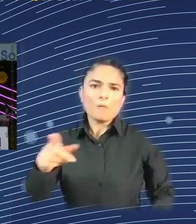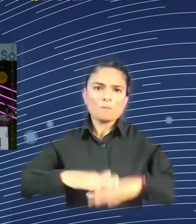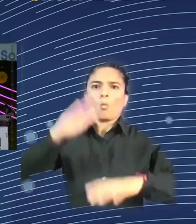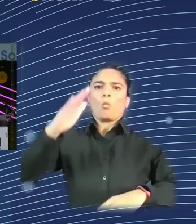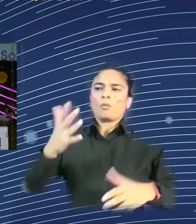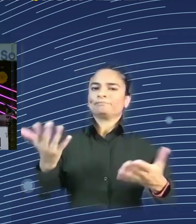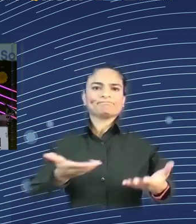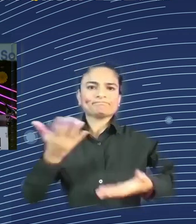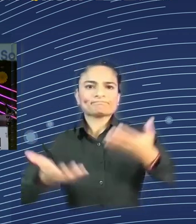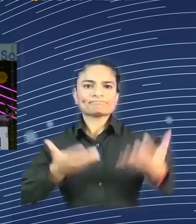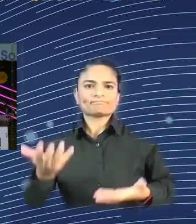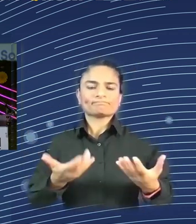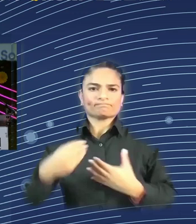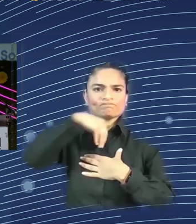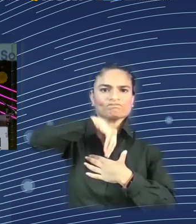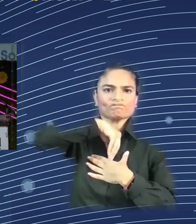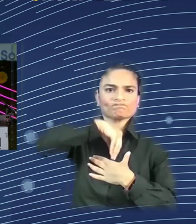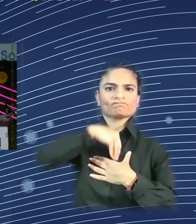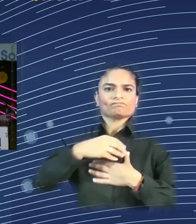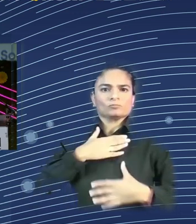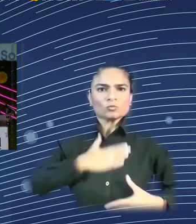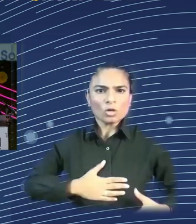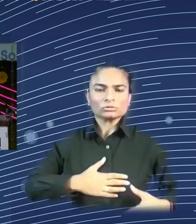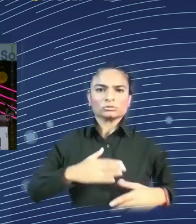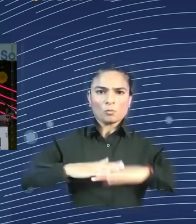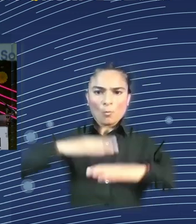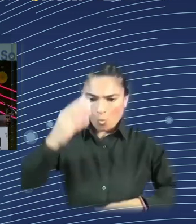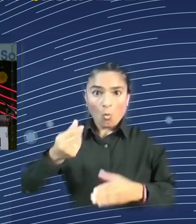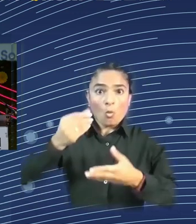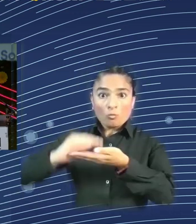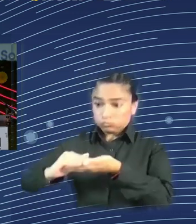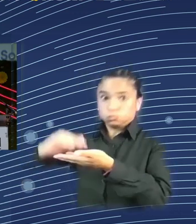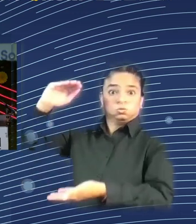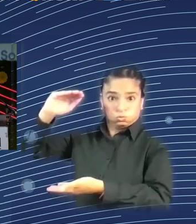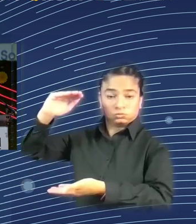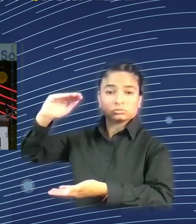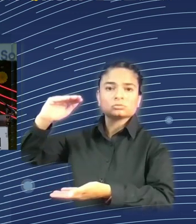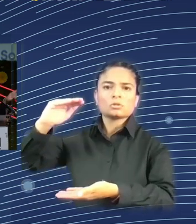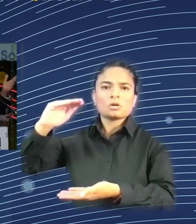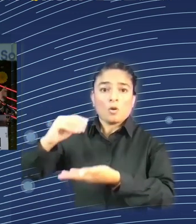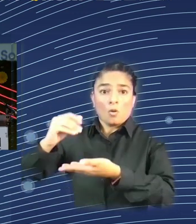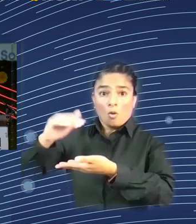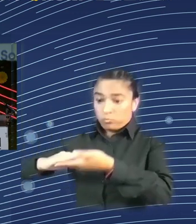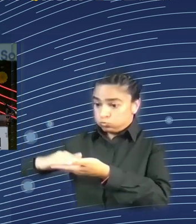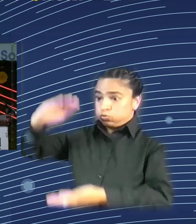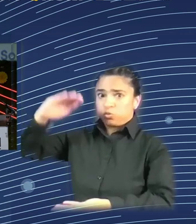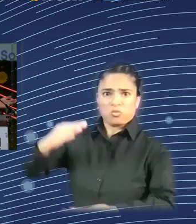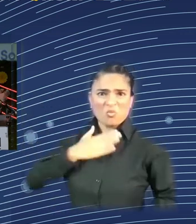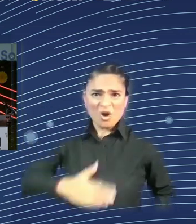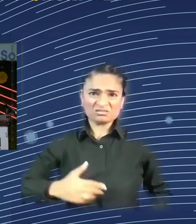on their own, driven by their own self-interest, to make it more beneficial for society as a whole. So we look forward to